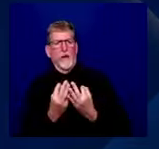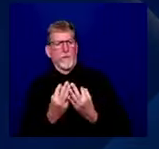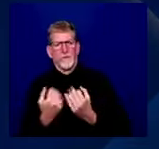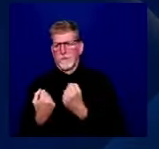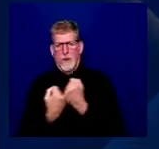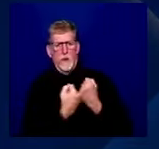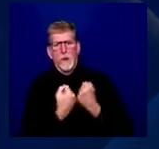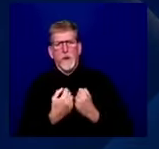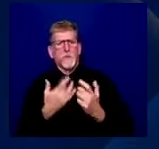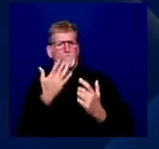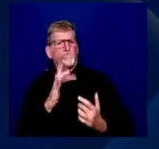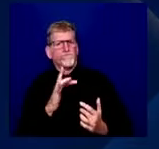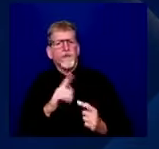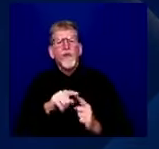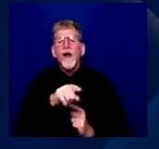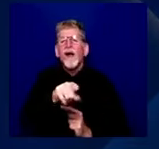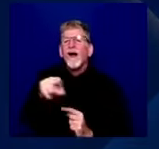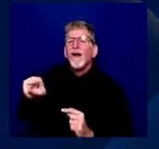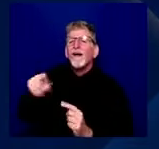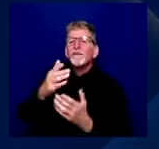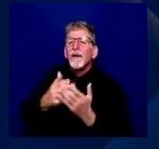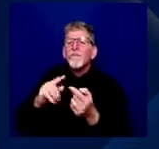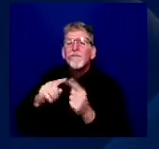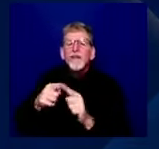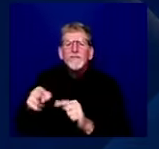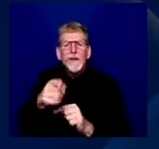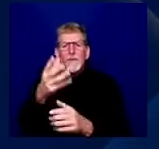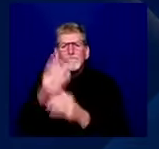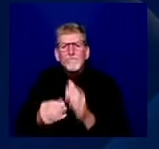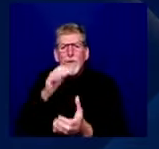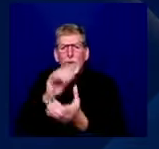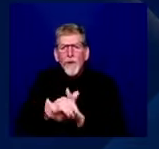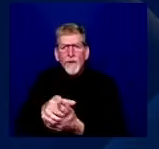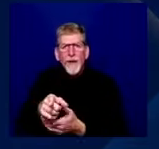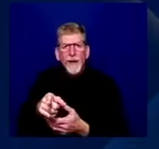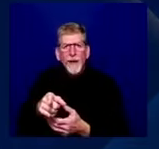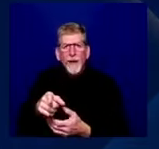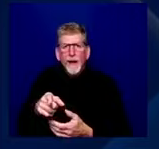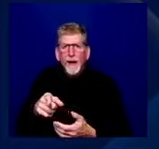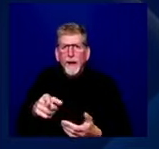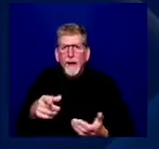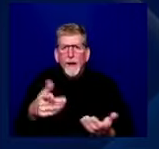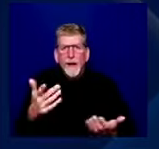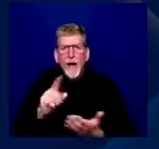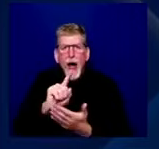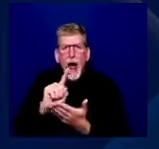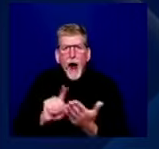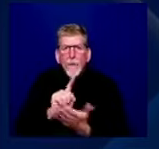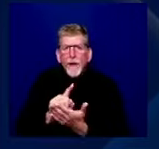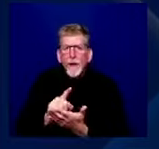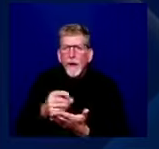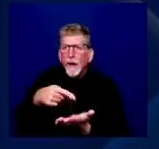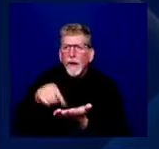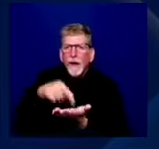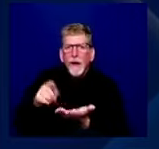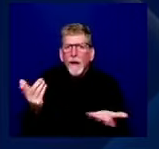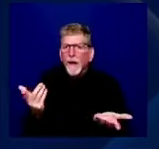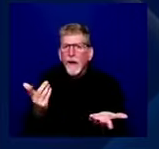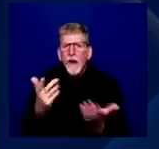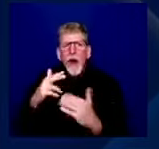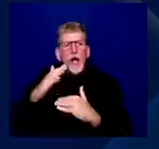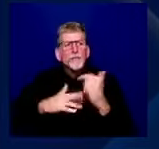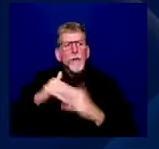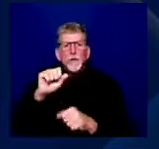have lost their wives that have their hourly workers, their hourly construction workers, and have to make that choice between caring for that precious child and going to work?